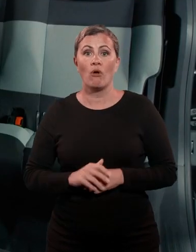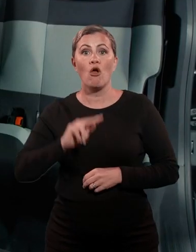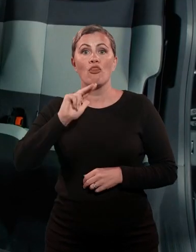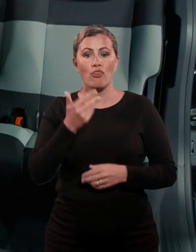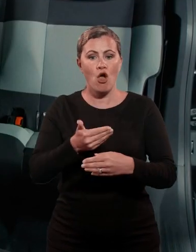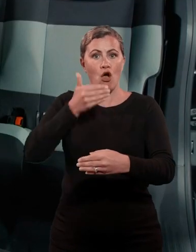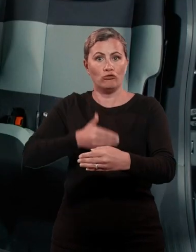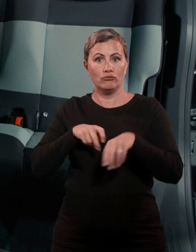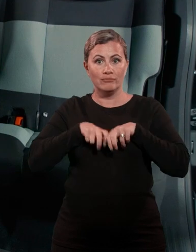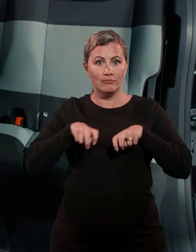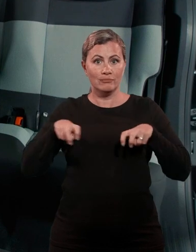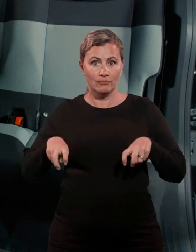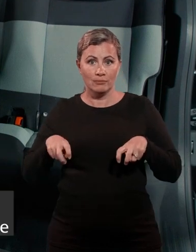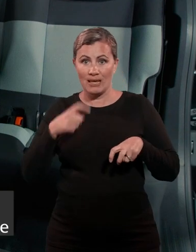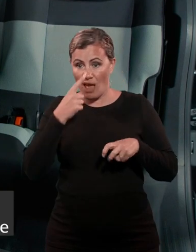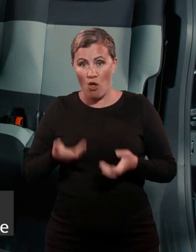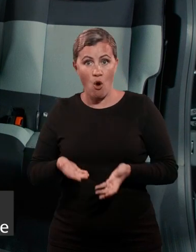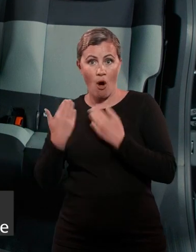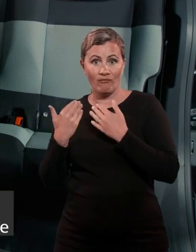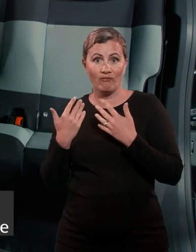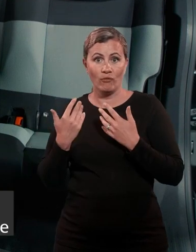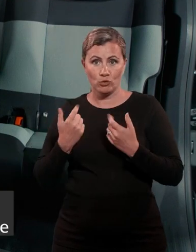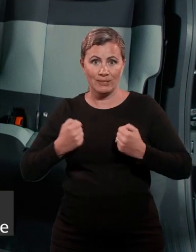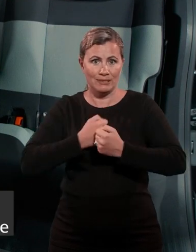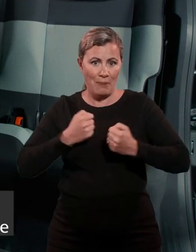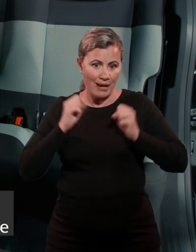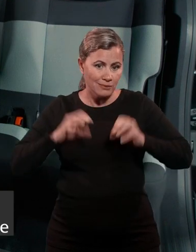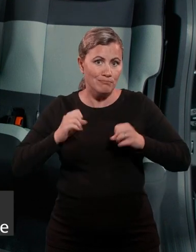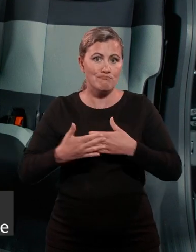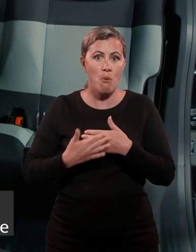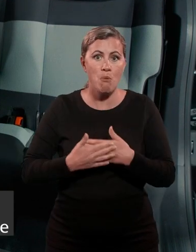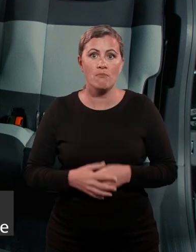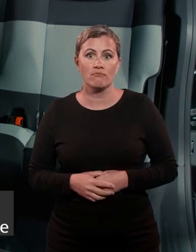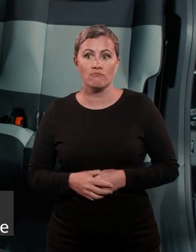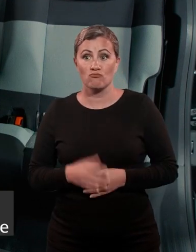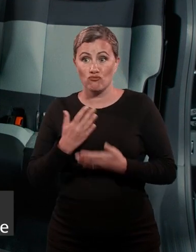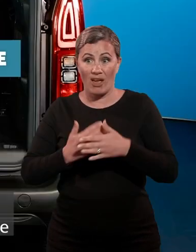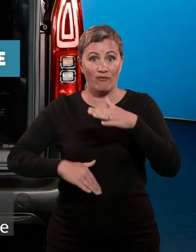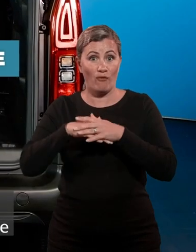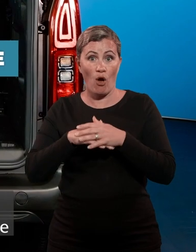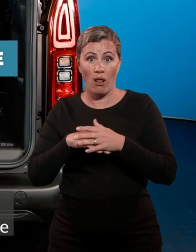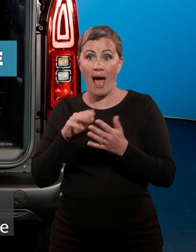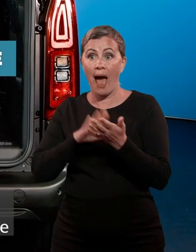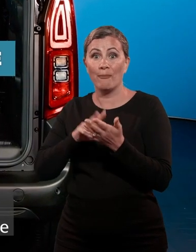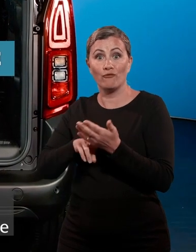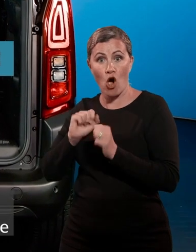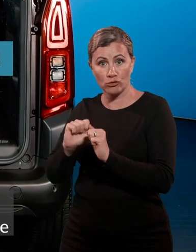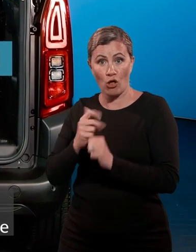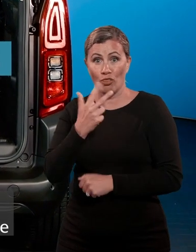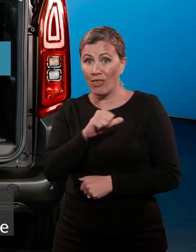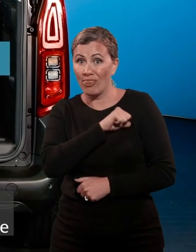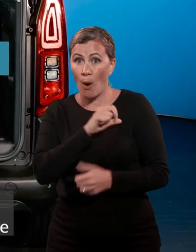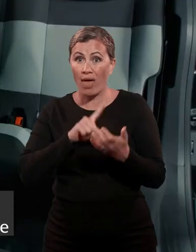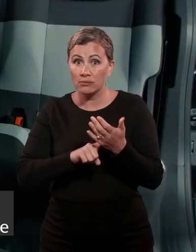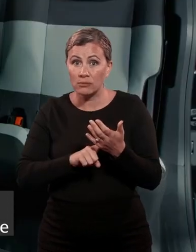maximise load space. This incredibly flexible modularity means that N versions offer a cavernous 3,000 litres of